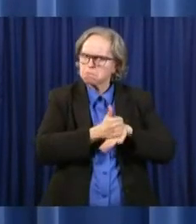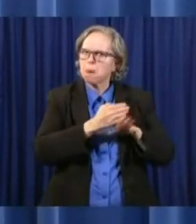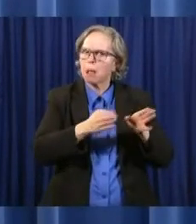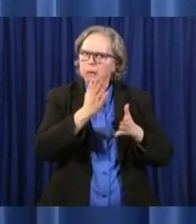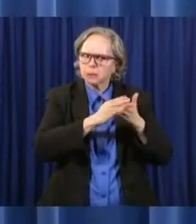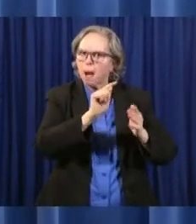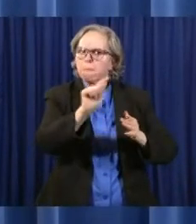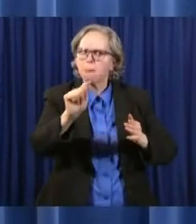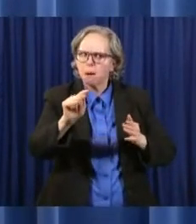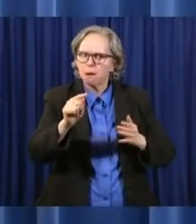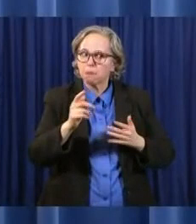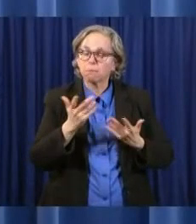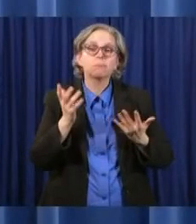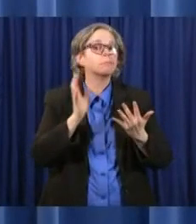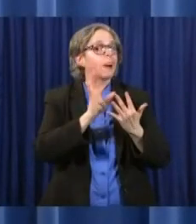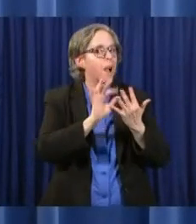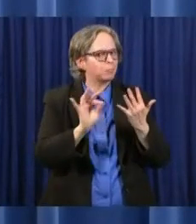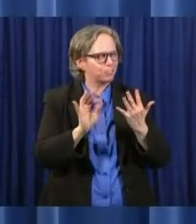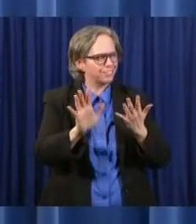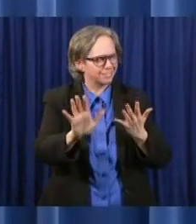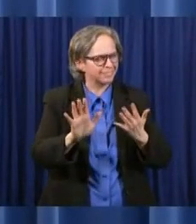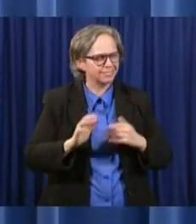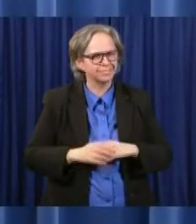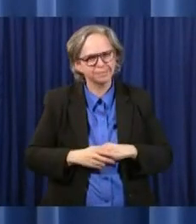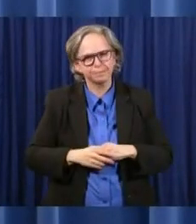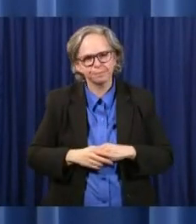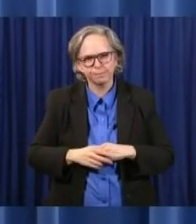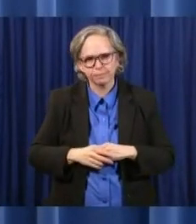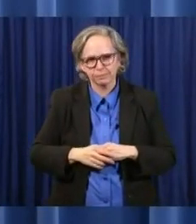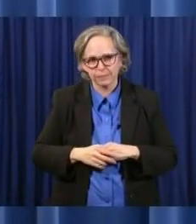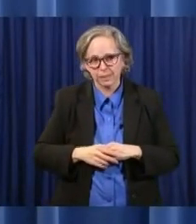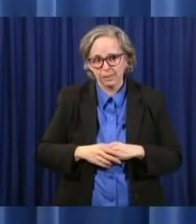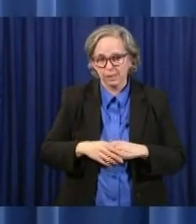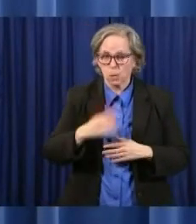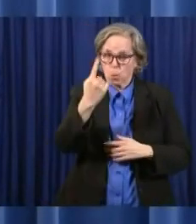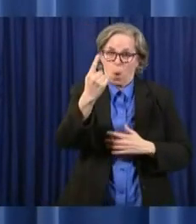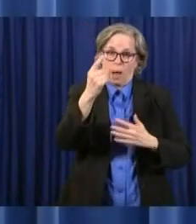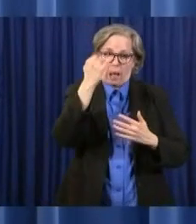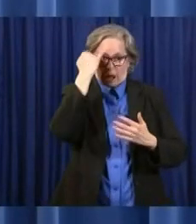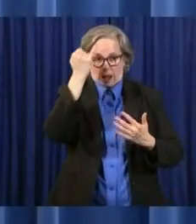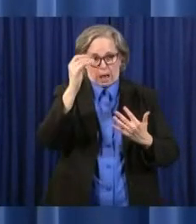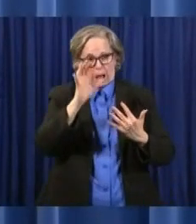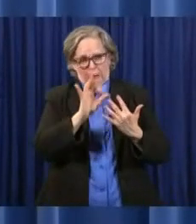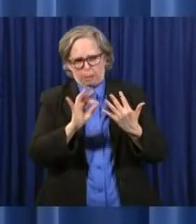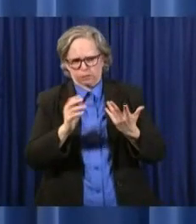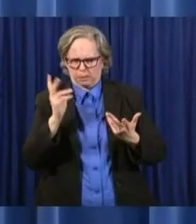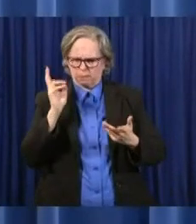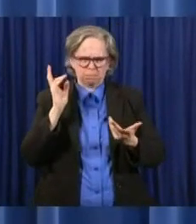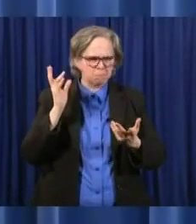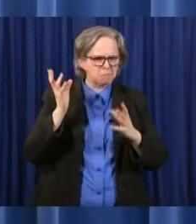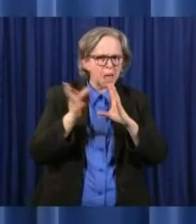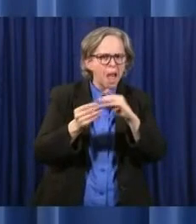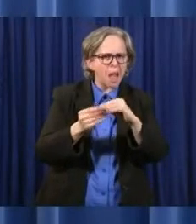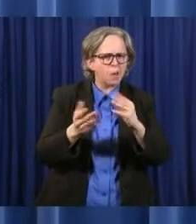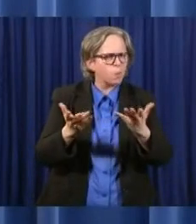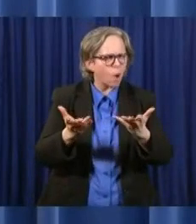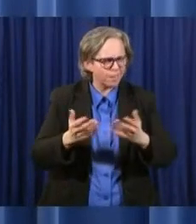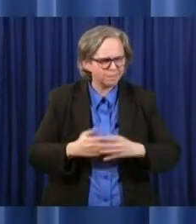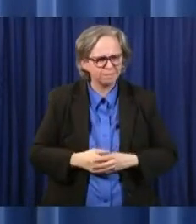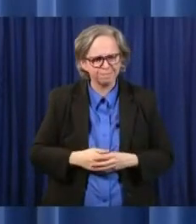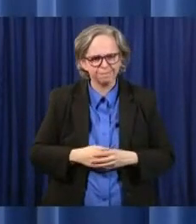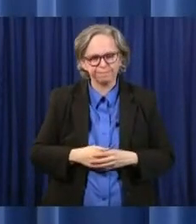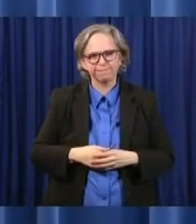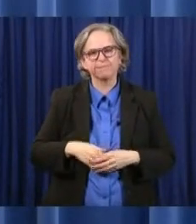options. They're coming up with many options. One option I think we've discussed here before is kind of a two-day, two-day